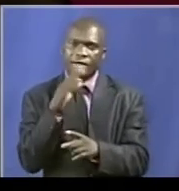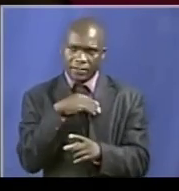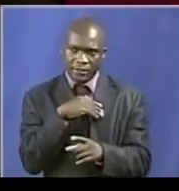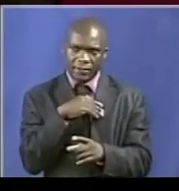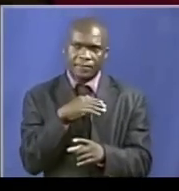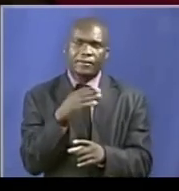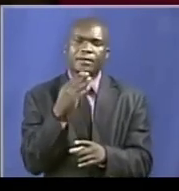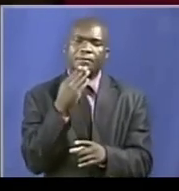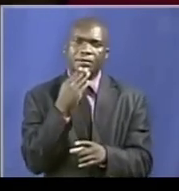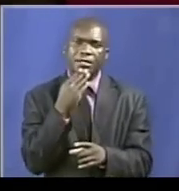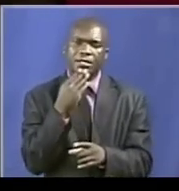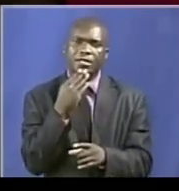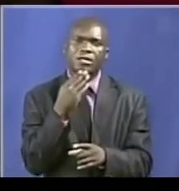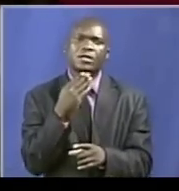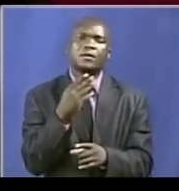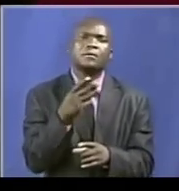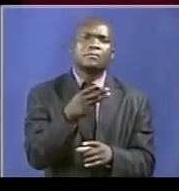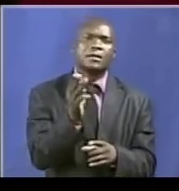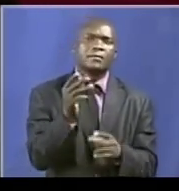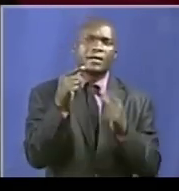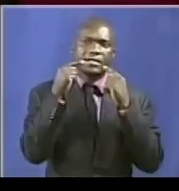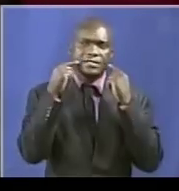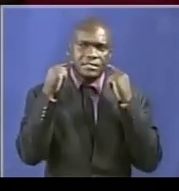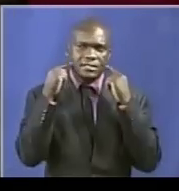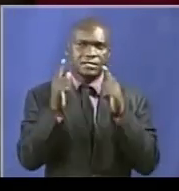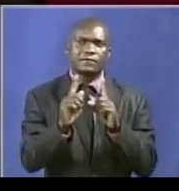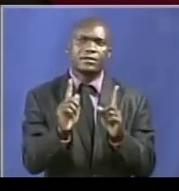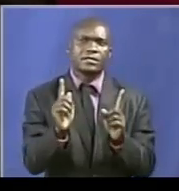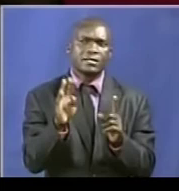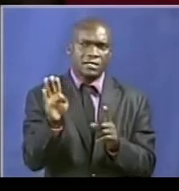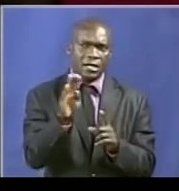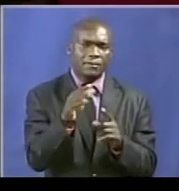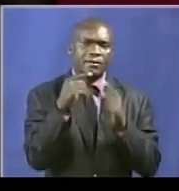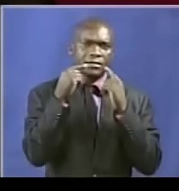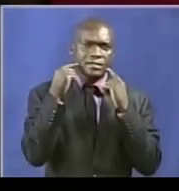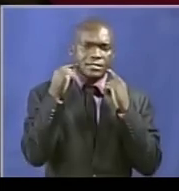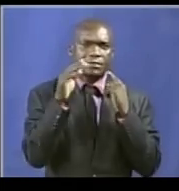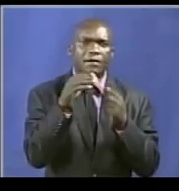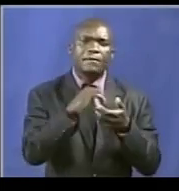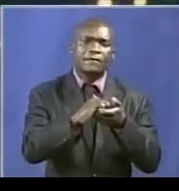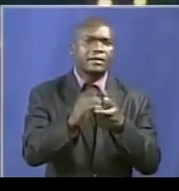always those who smile at us, our friends.